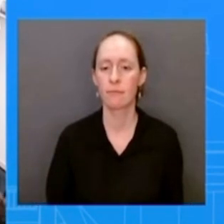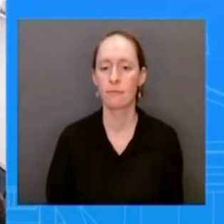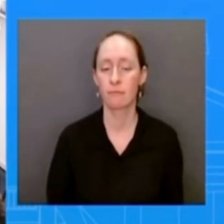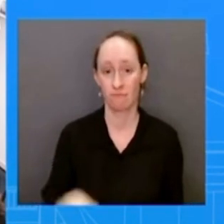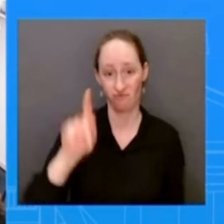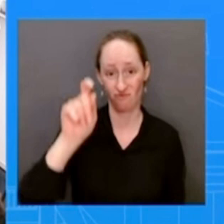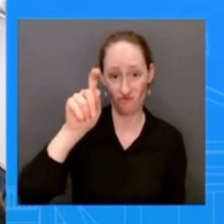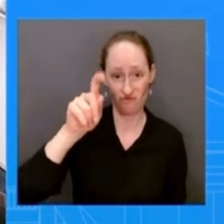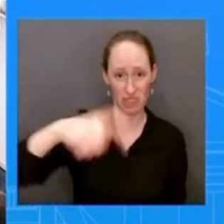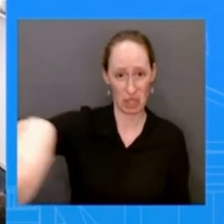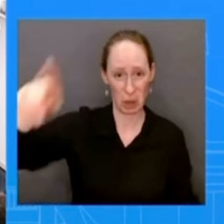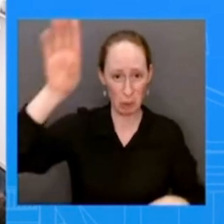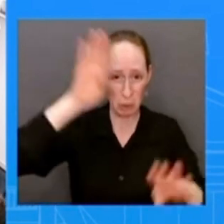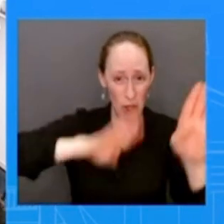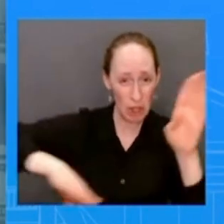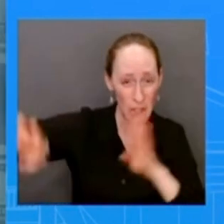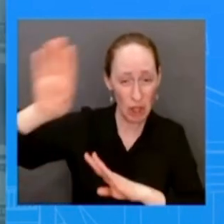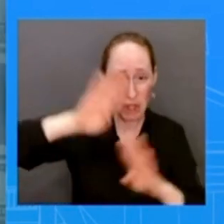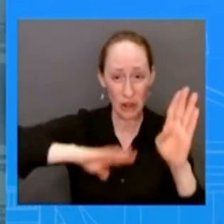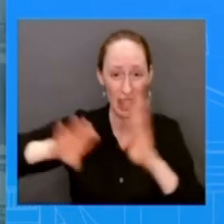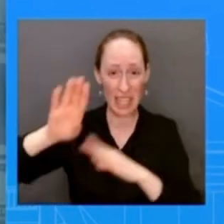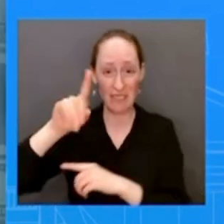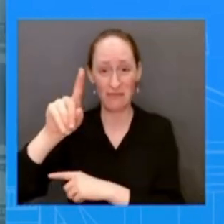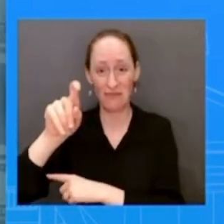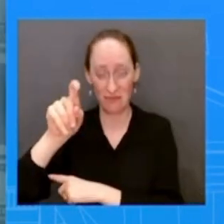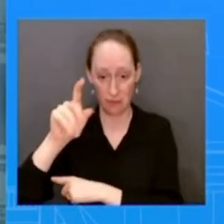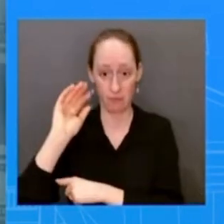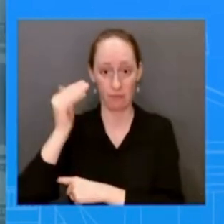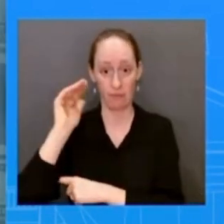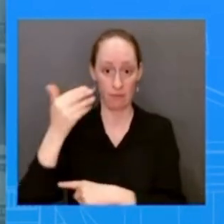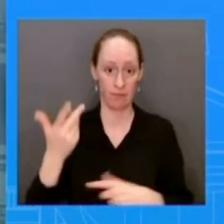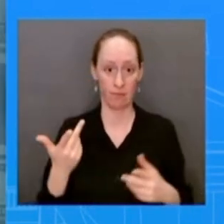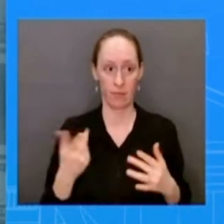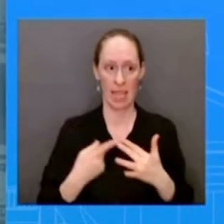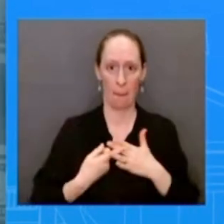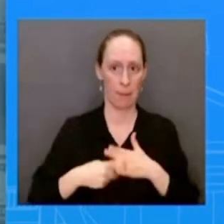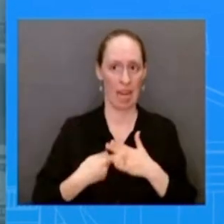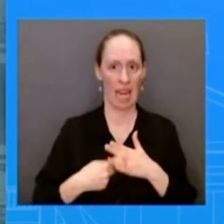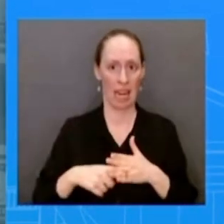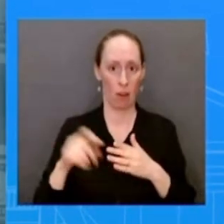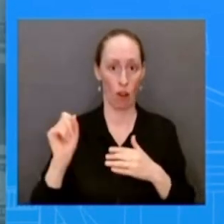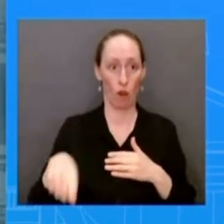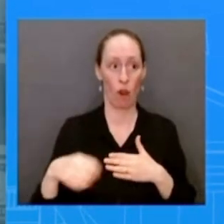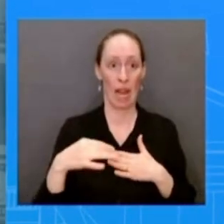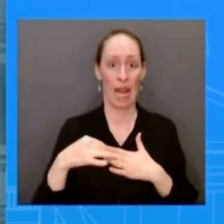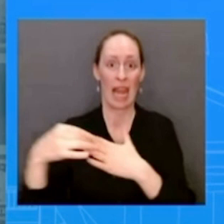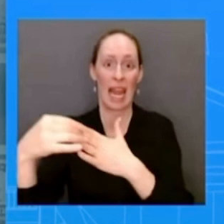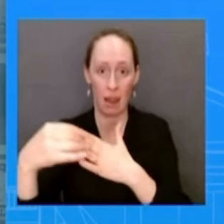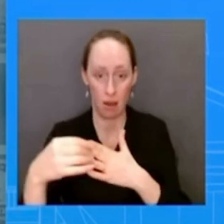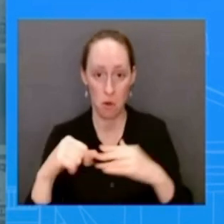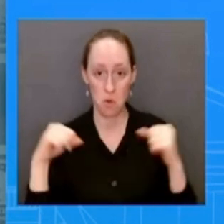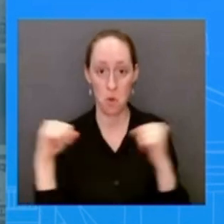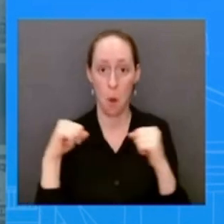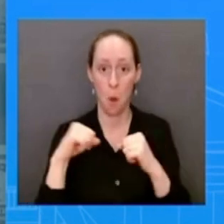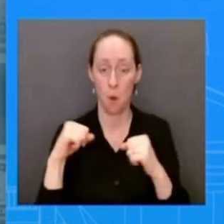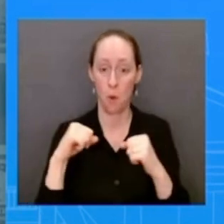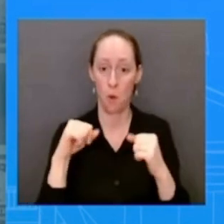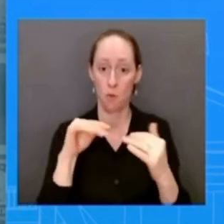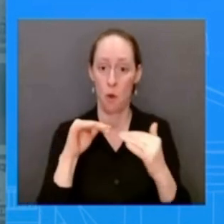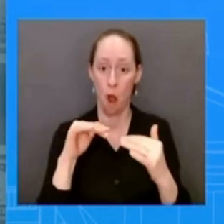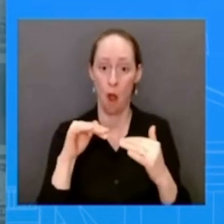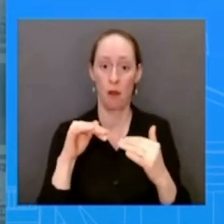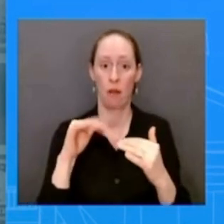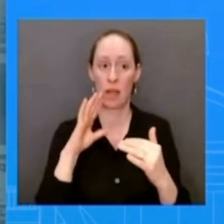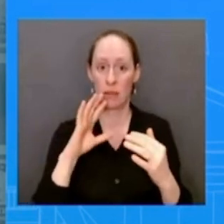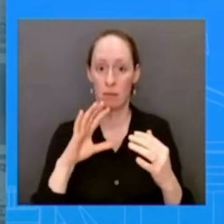hot war so the president actually was asked this recently and i'll uh i'll uh you know i'll let his word stand i think he was asked this